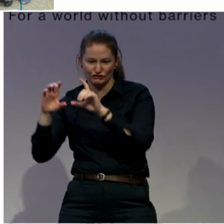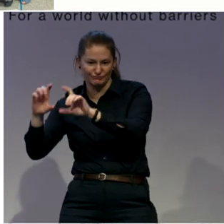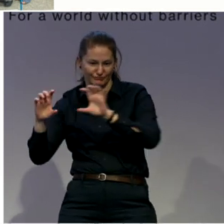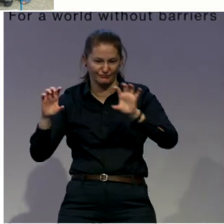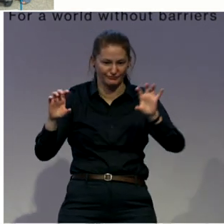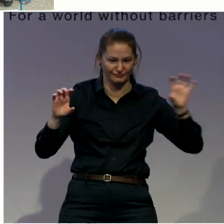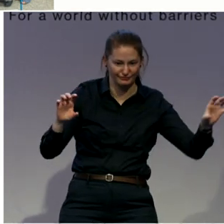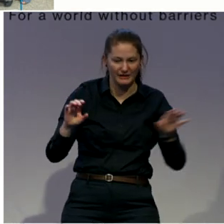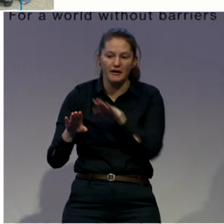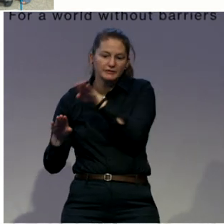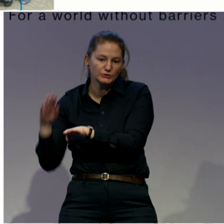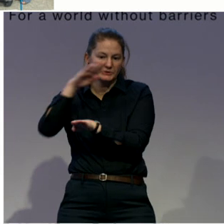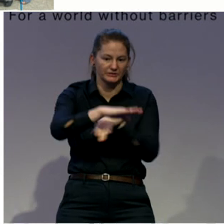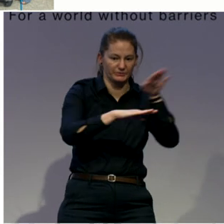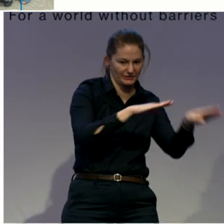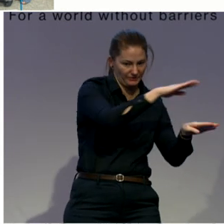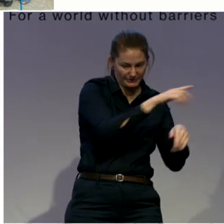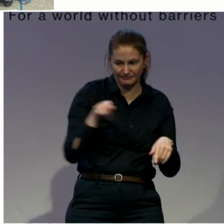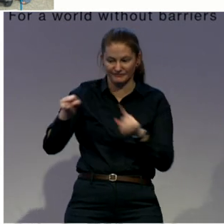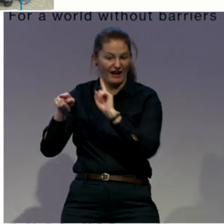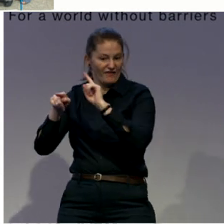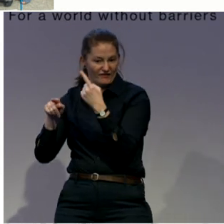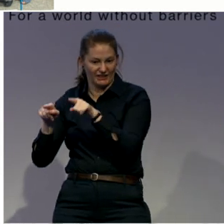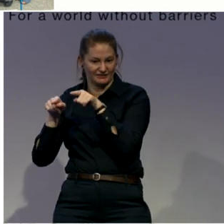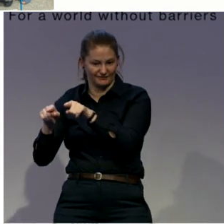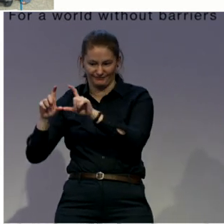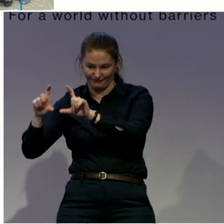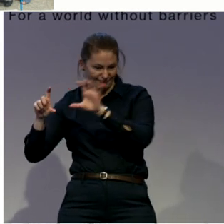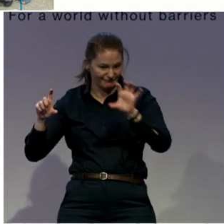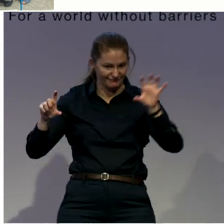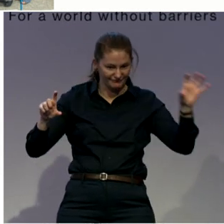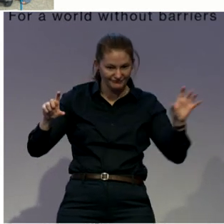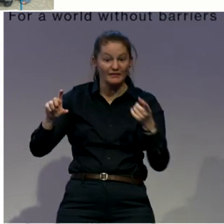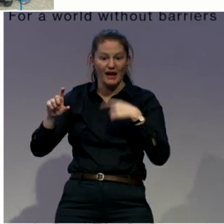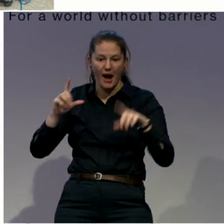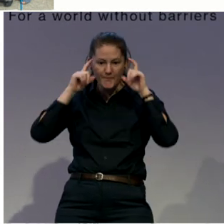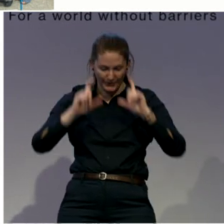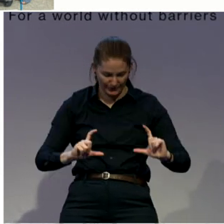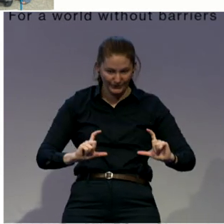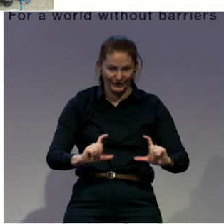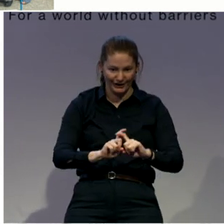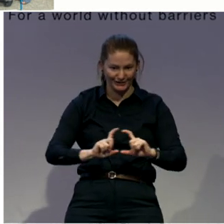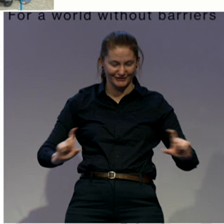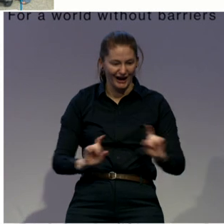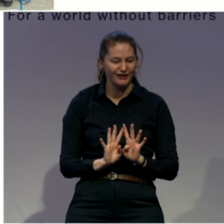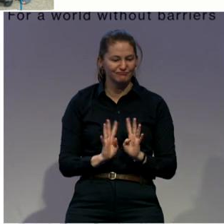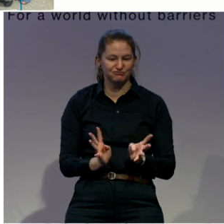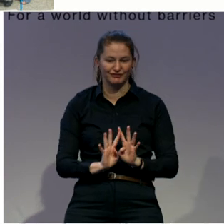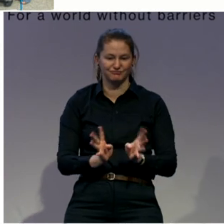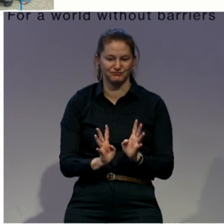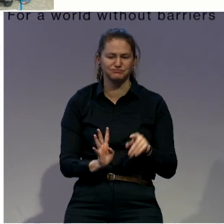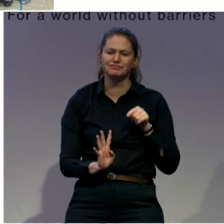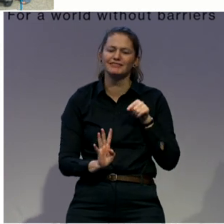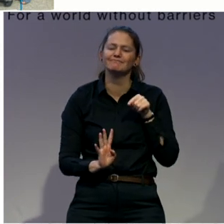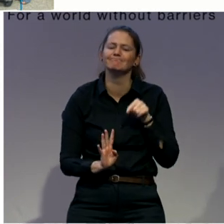And then at the bottom of this slide, there's a photo of a group of people all standing together. And this is one of our disability response teams.